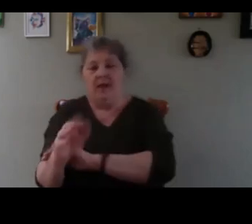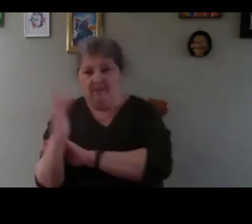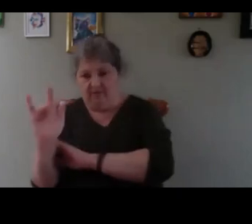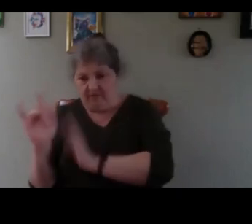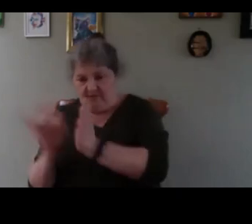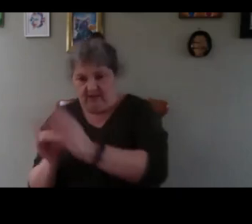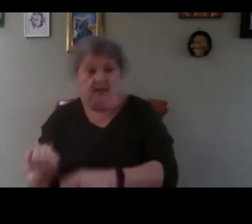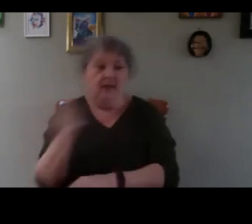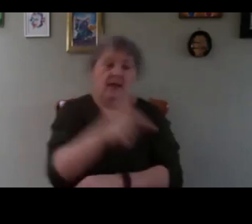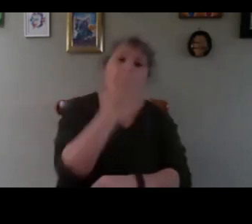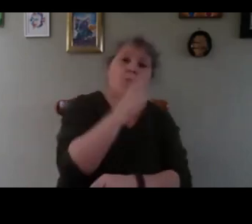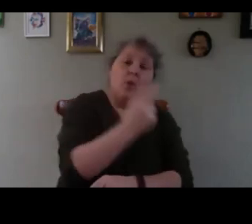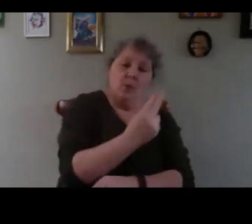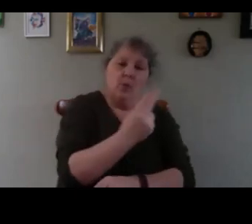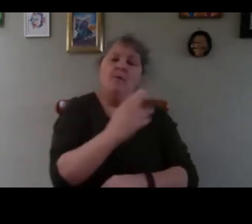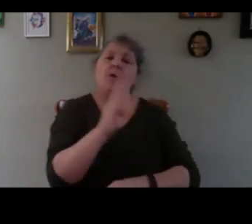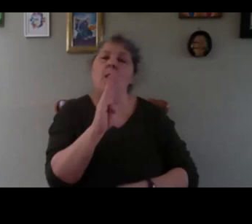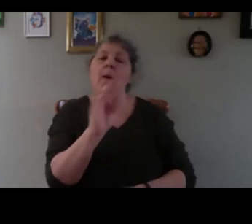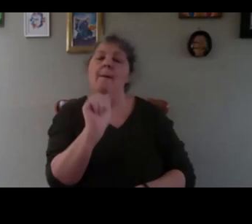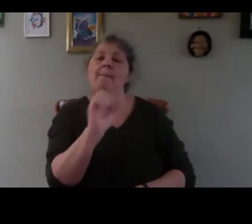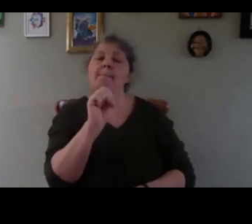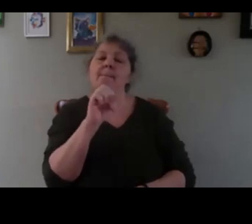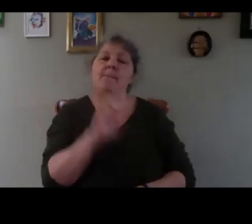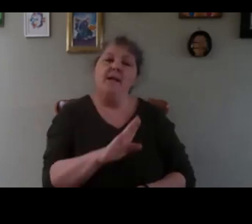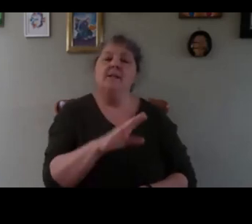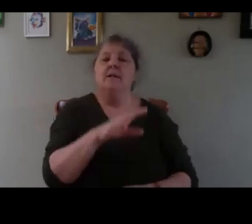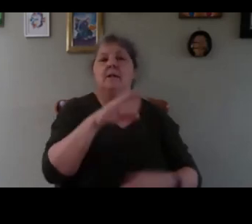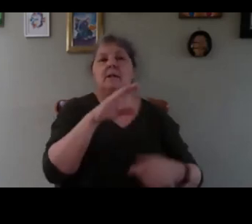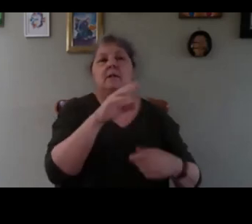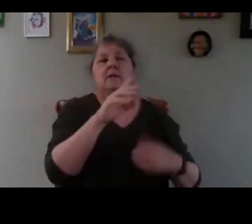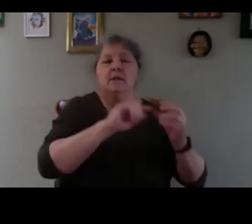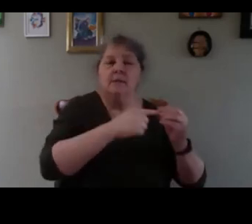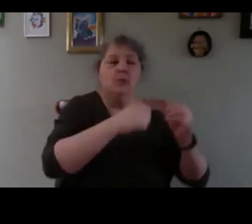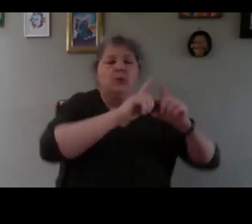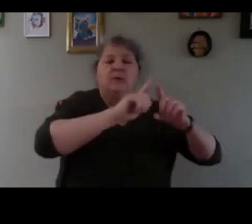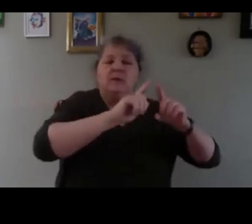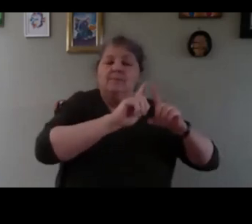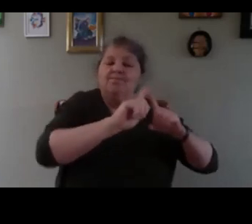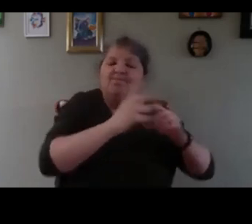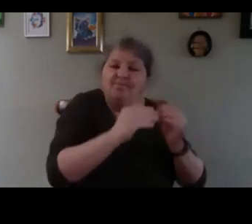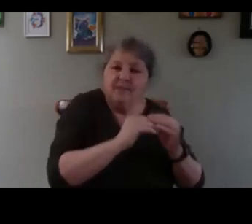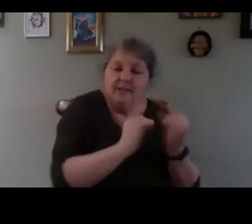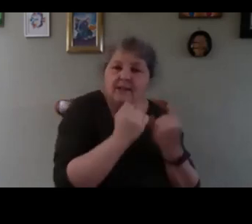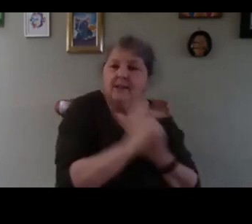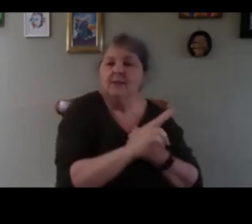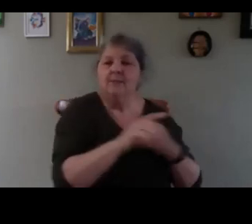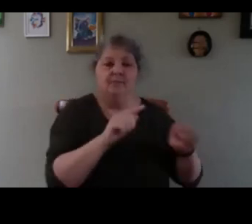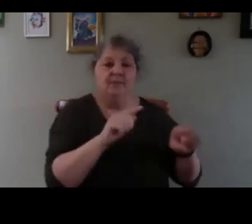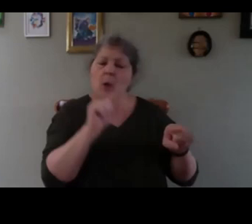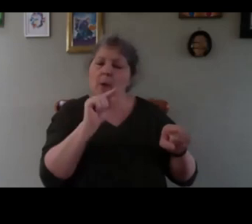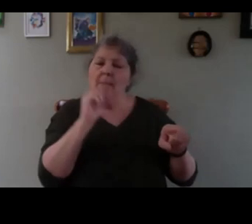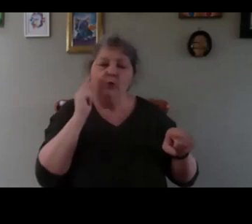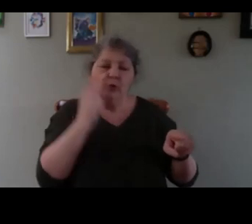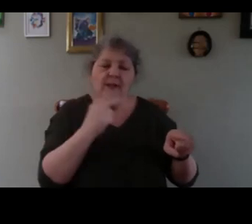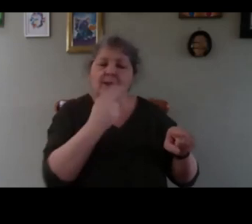for plants like basil aubergine tomatoes and stuff like that tomatoes are a bit tricky they